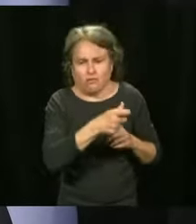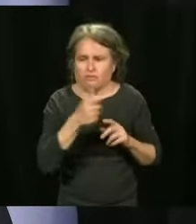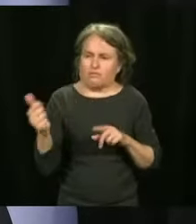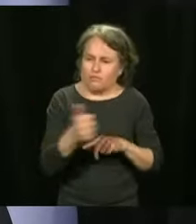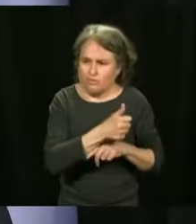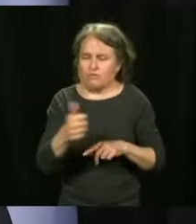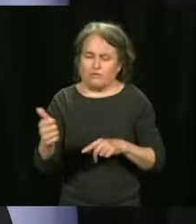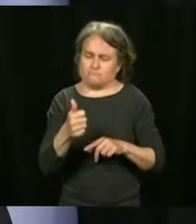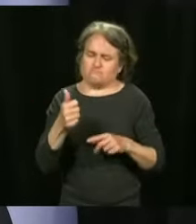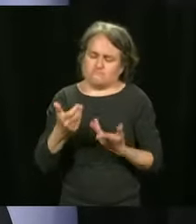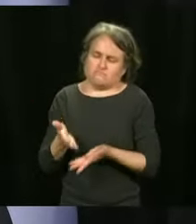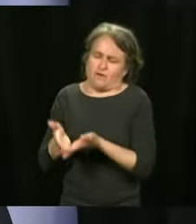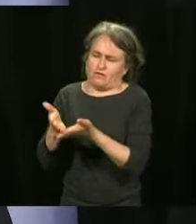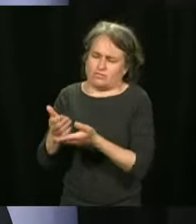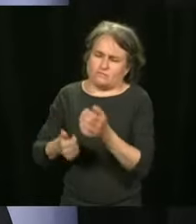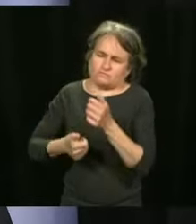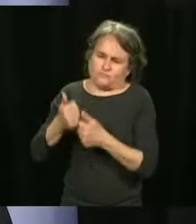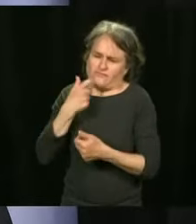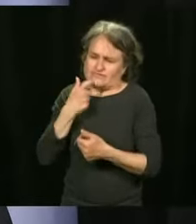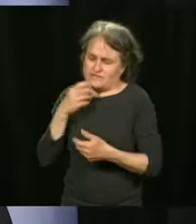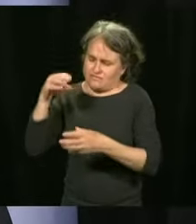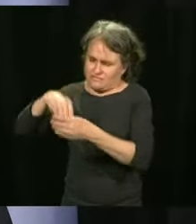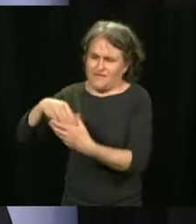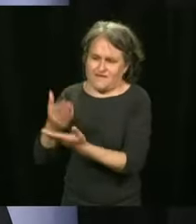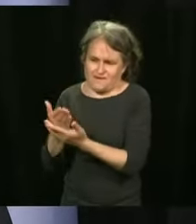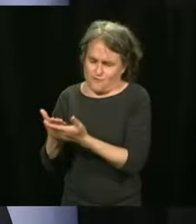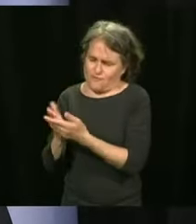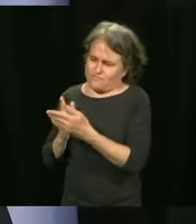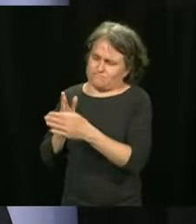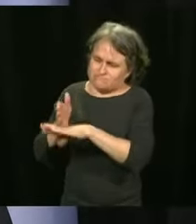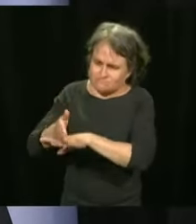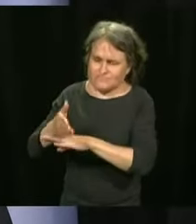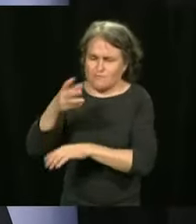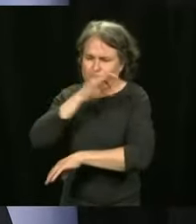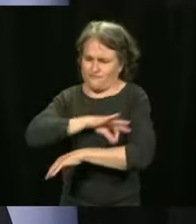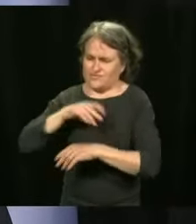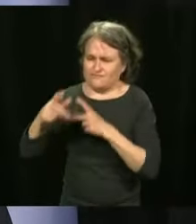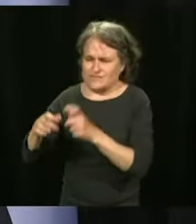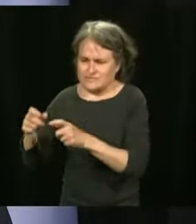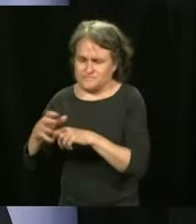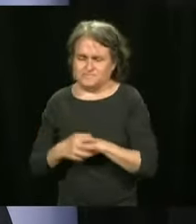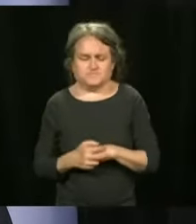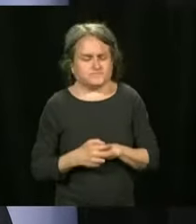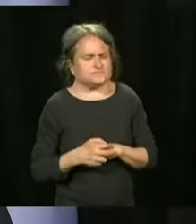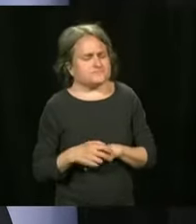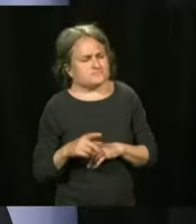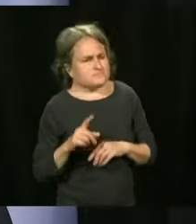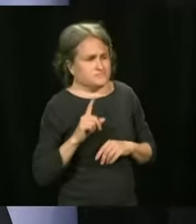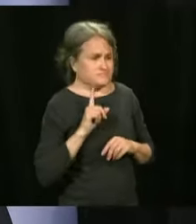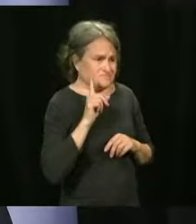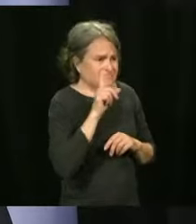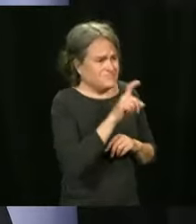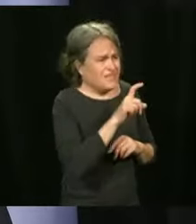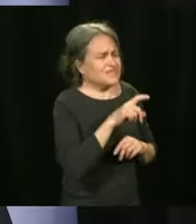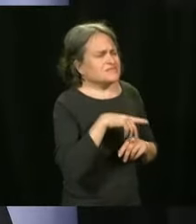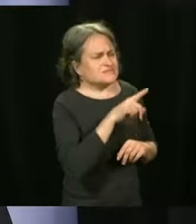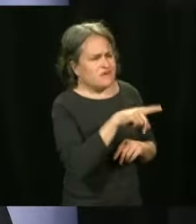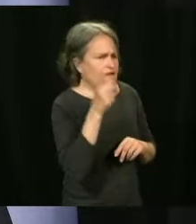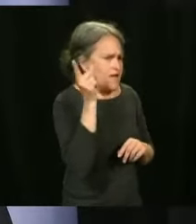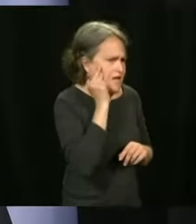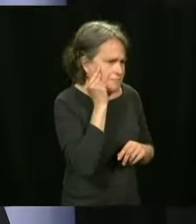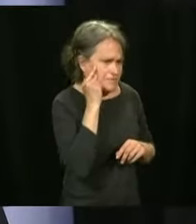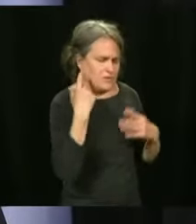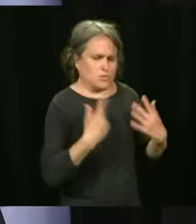Second question, Mr. Dubé, we heard this morning that there are some people in palliative care who were in a hotel in